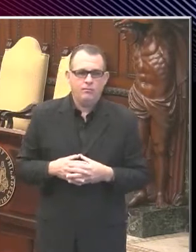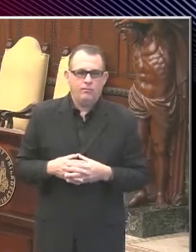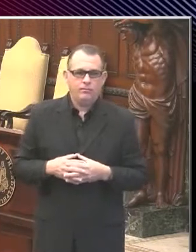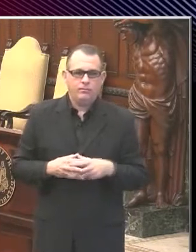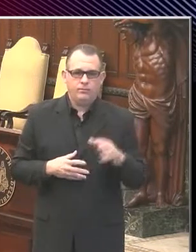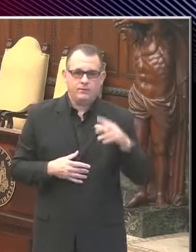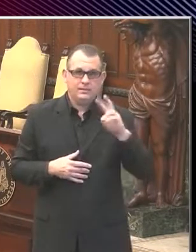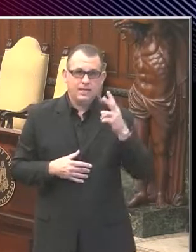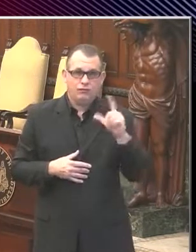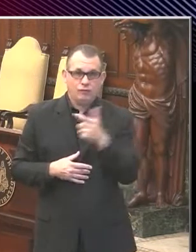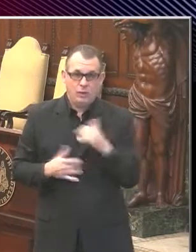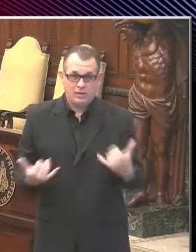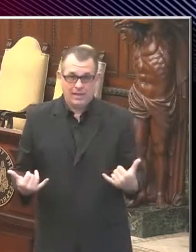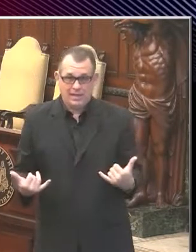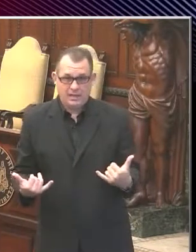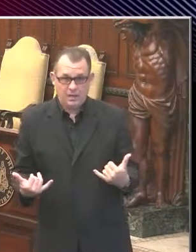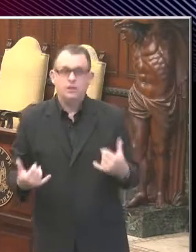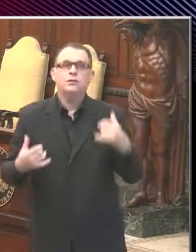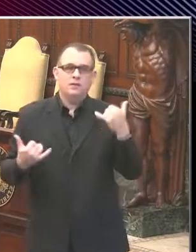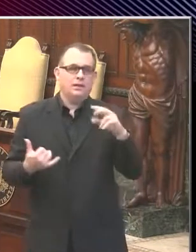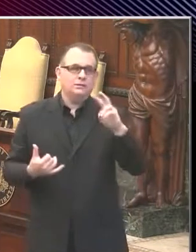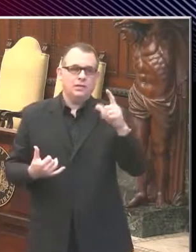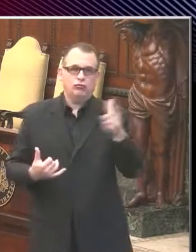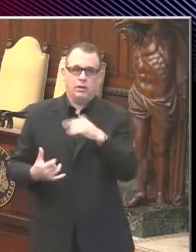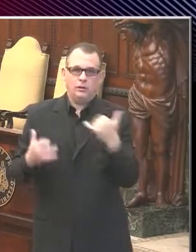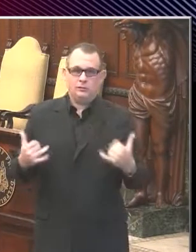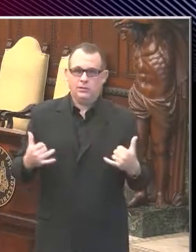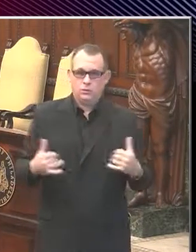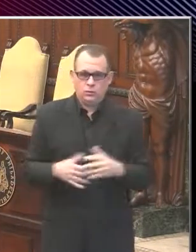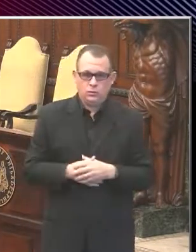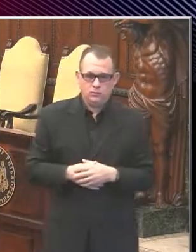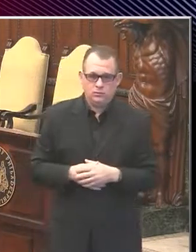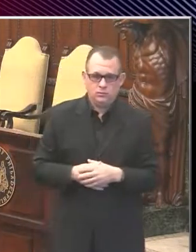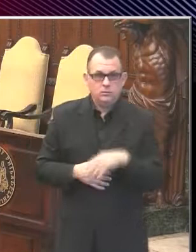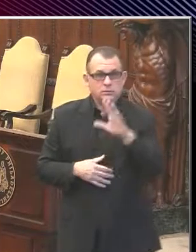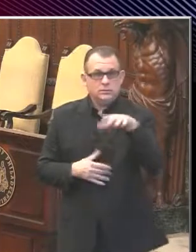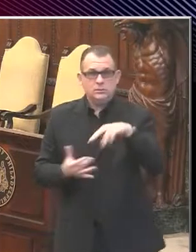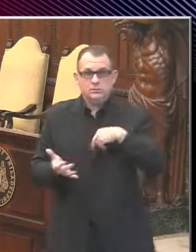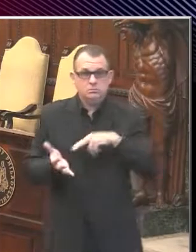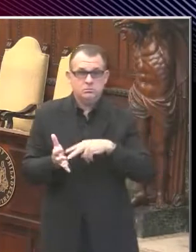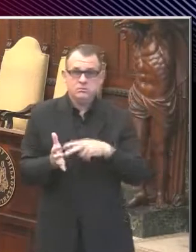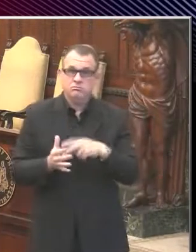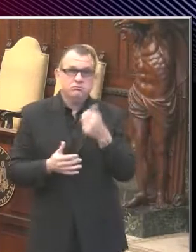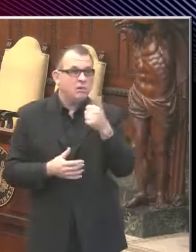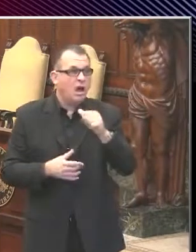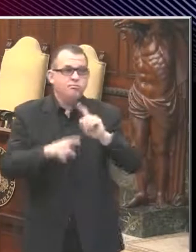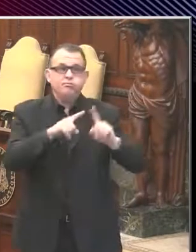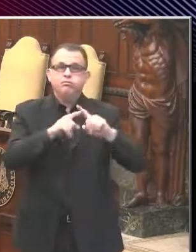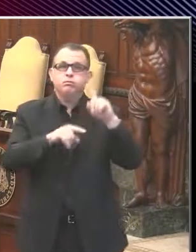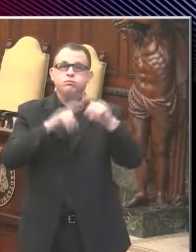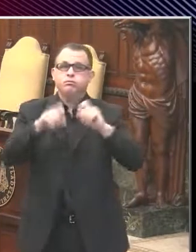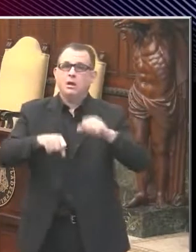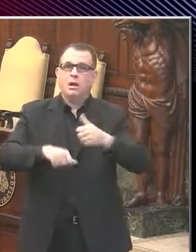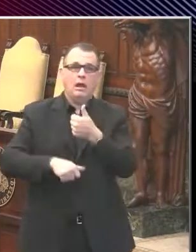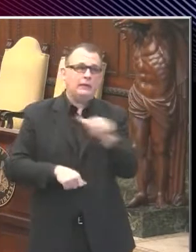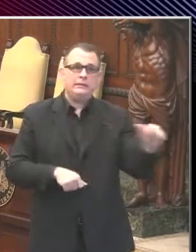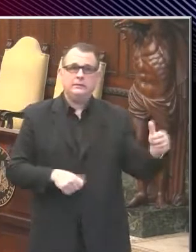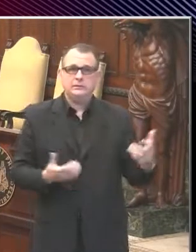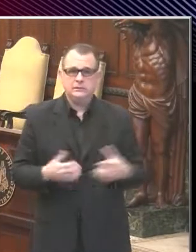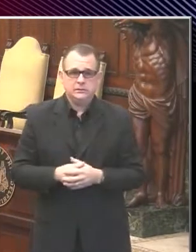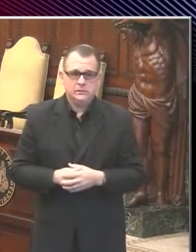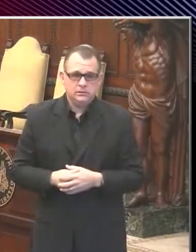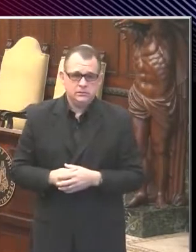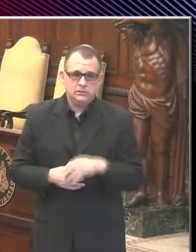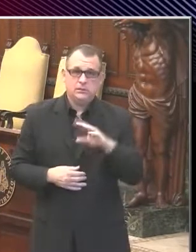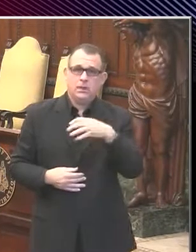Yes. We are now on a second round and we can open the floor to other questions. Thank you. So I'd like to ask the